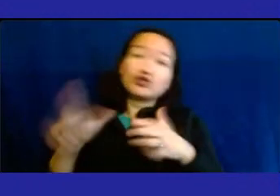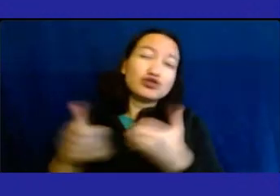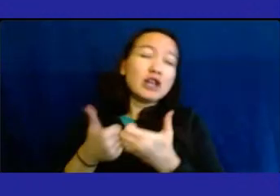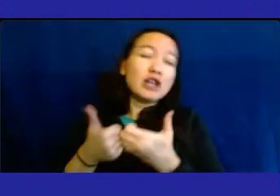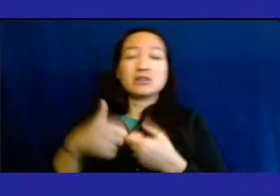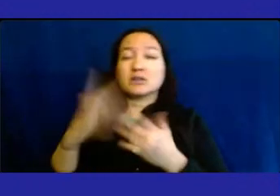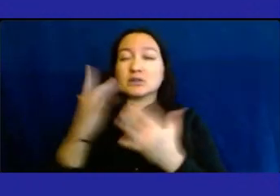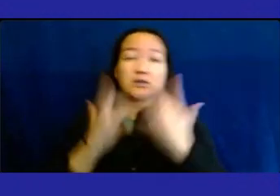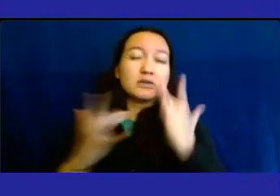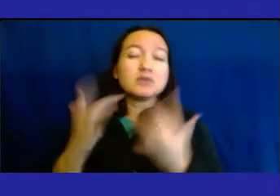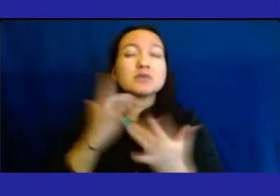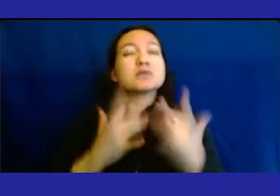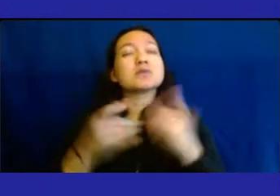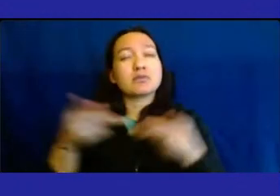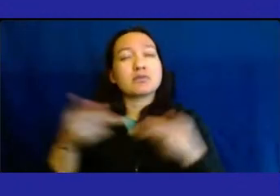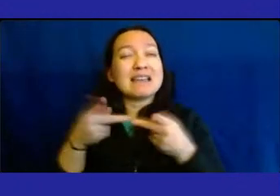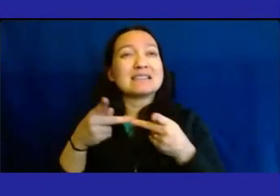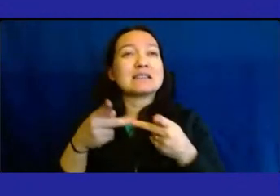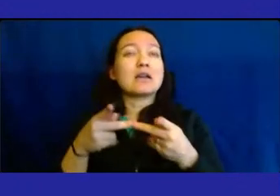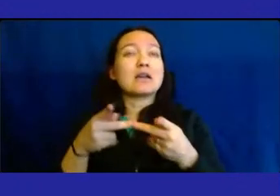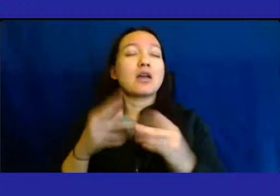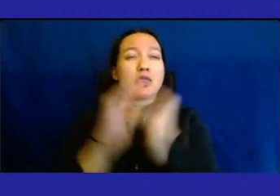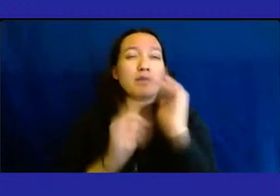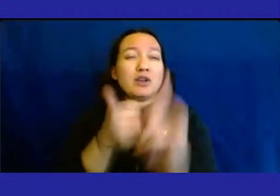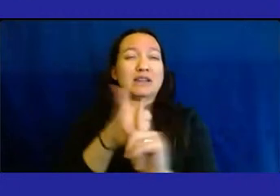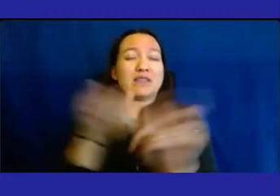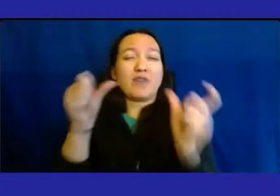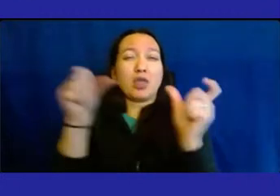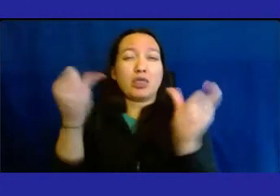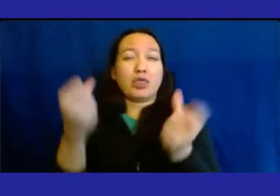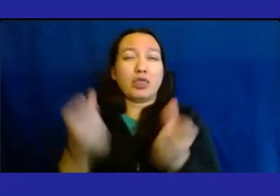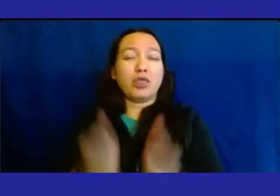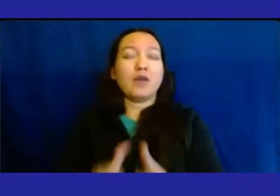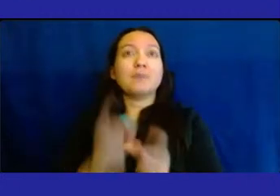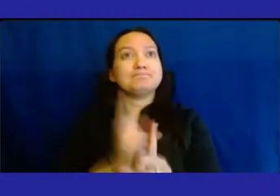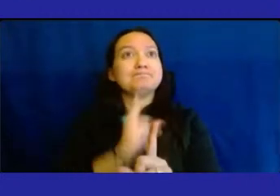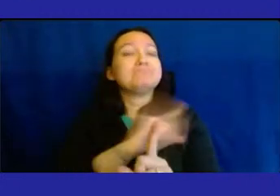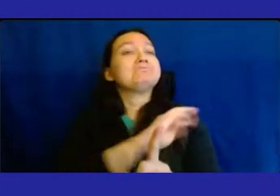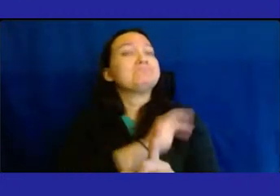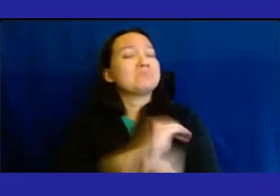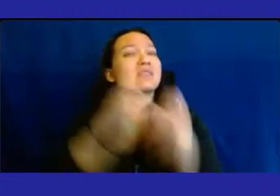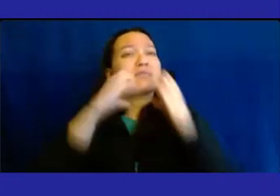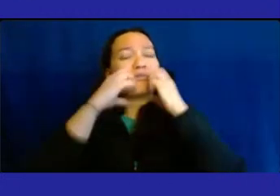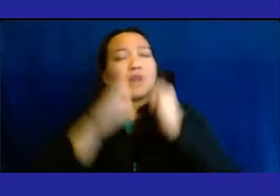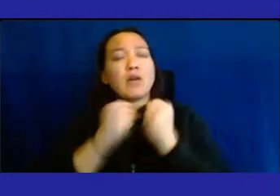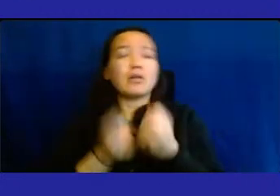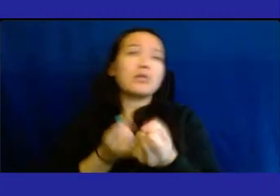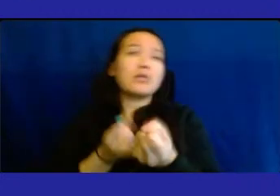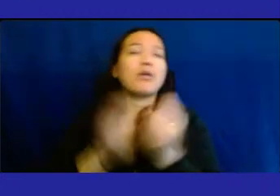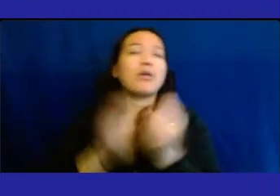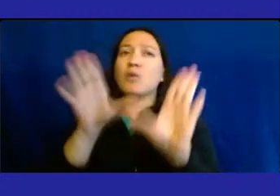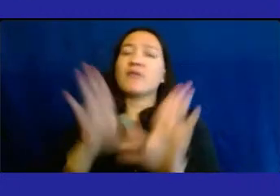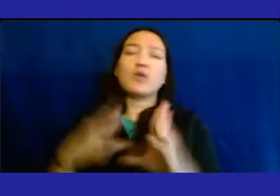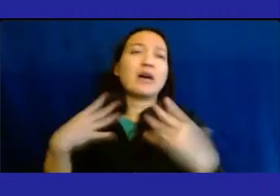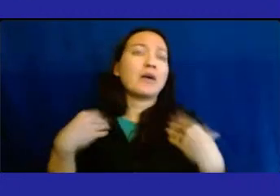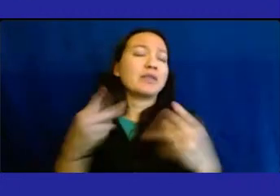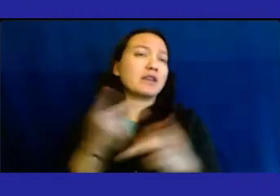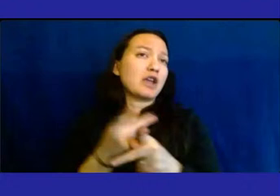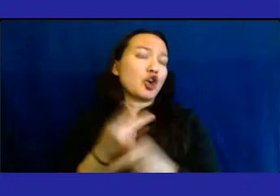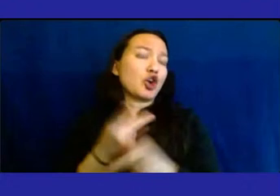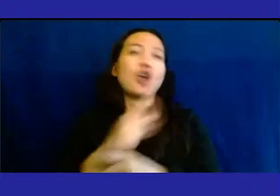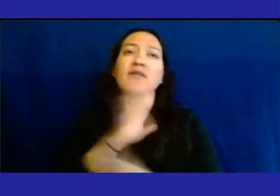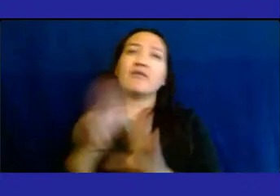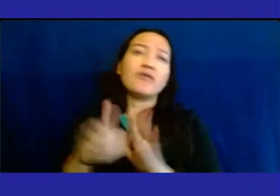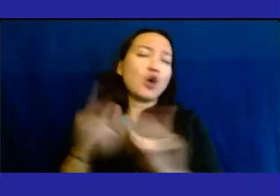and an aging infrastructure, we hold true to our mission and values by providing excellence in health care to all New Yorkers,